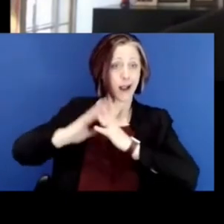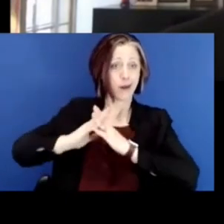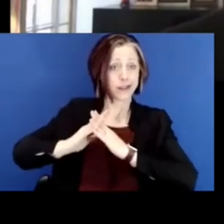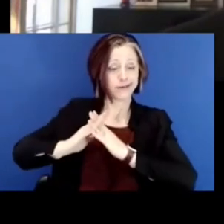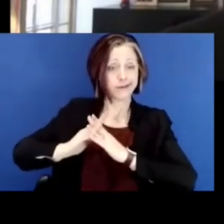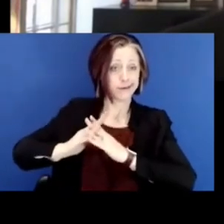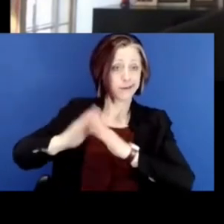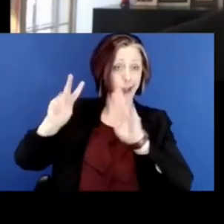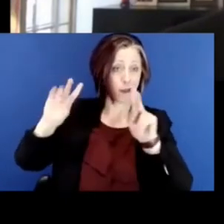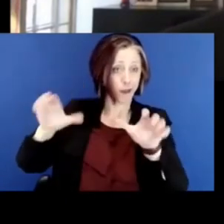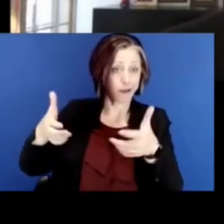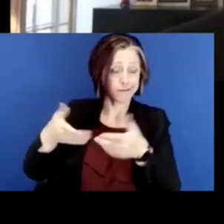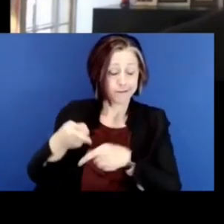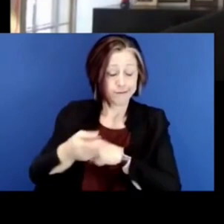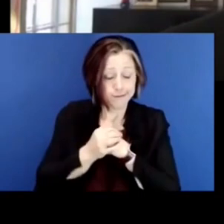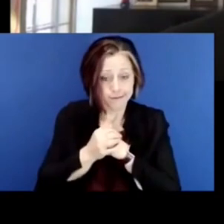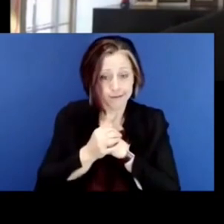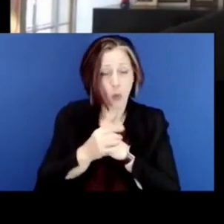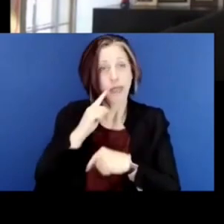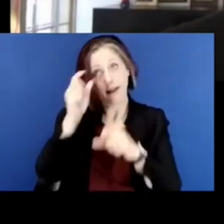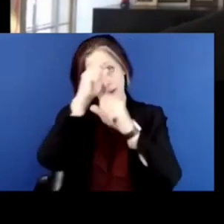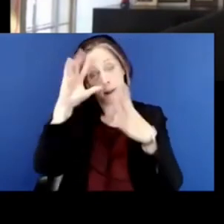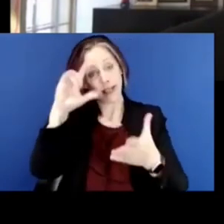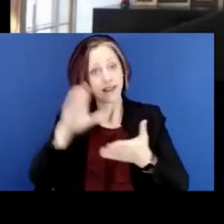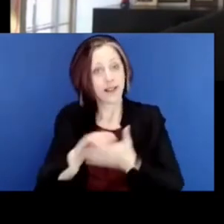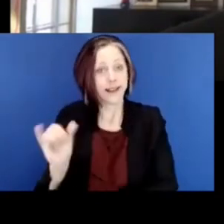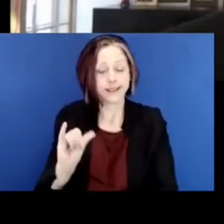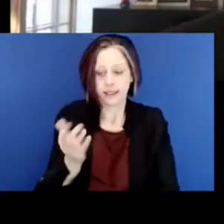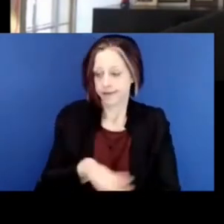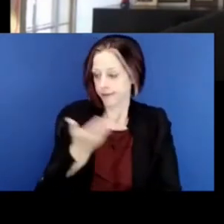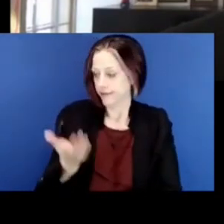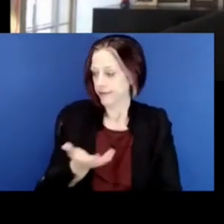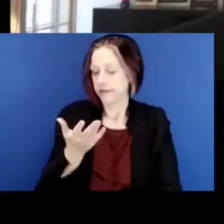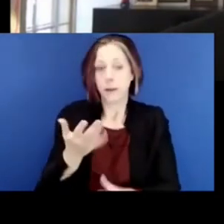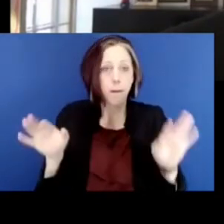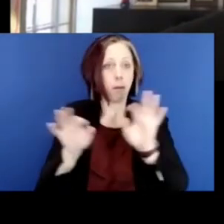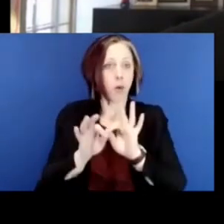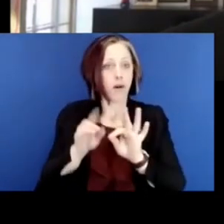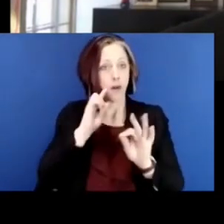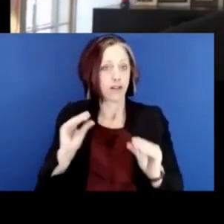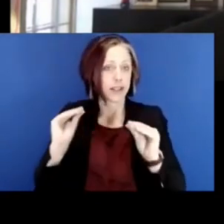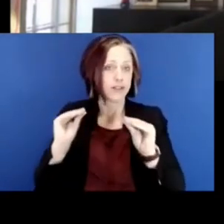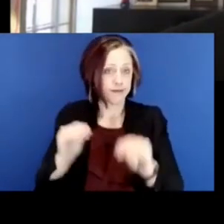saw as what was what important to education.